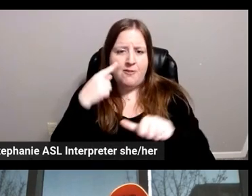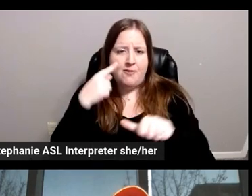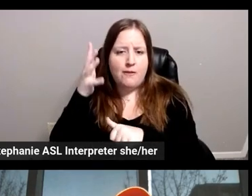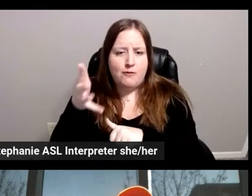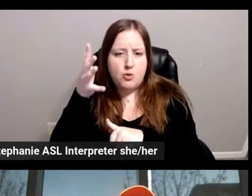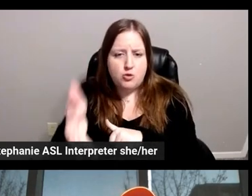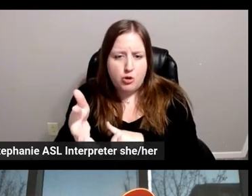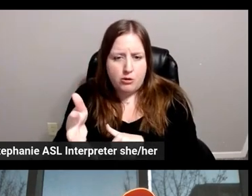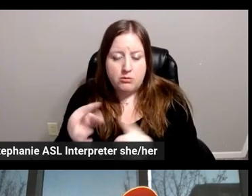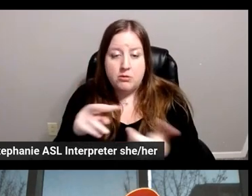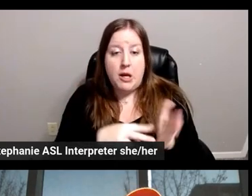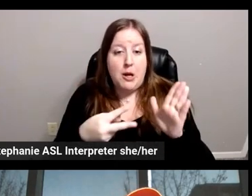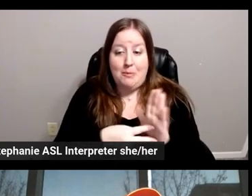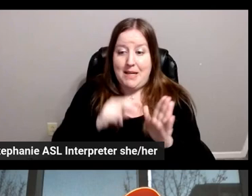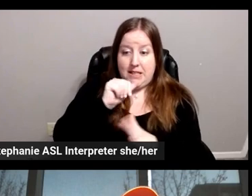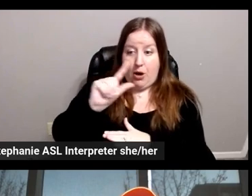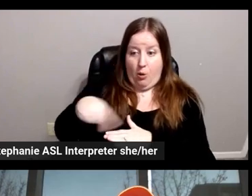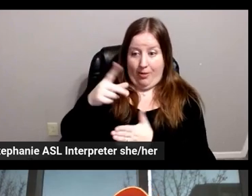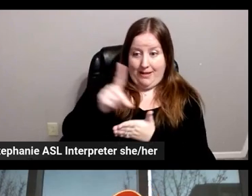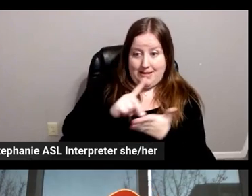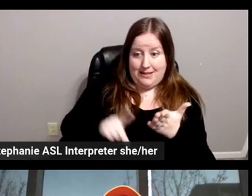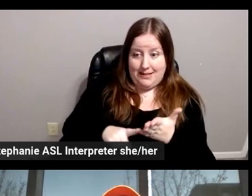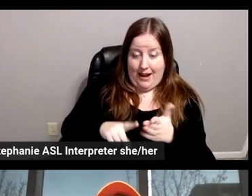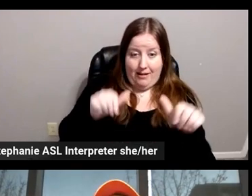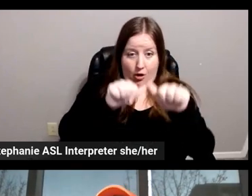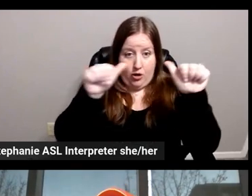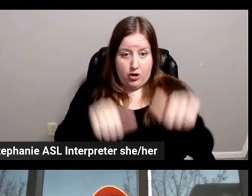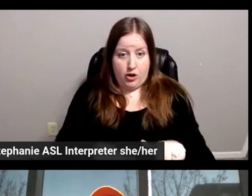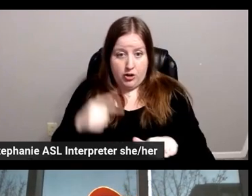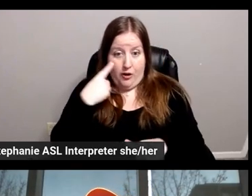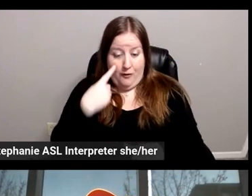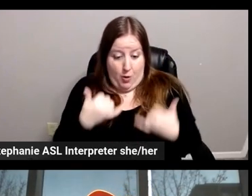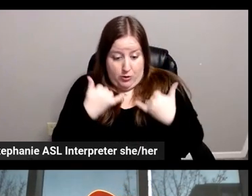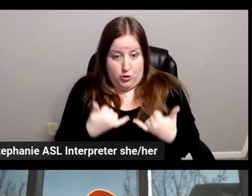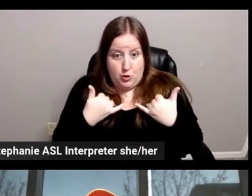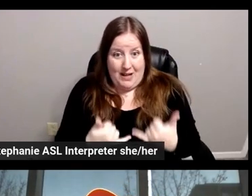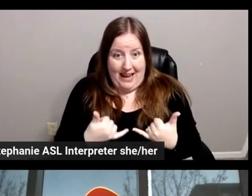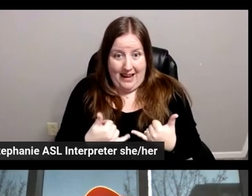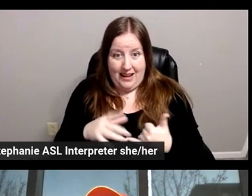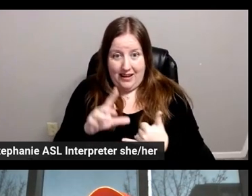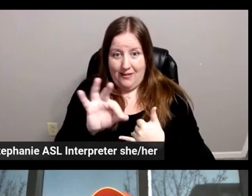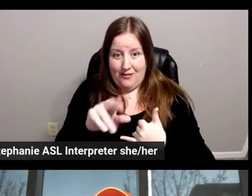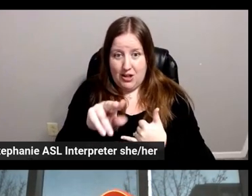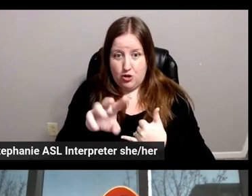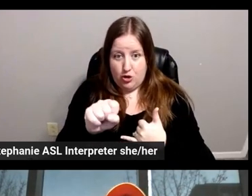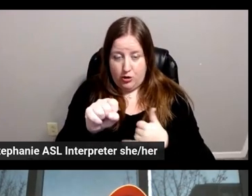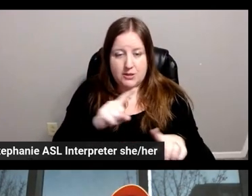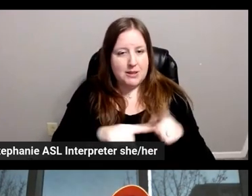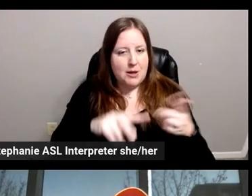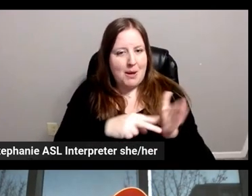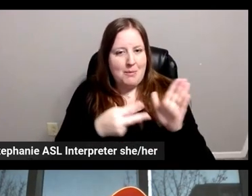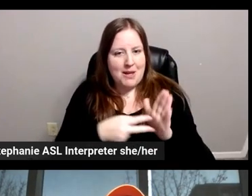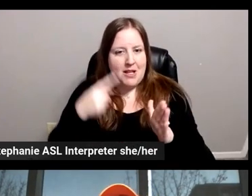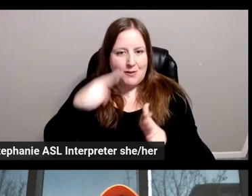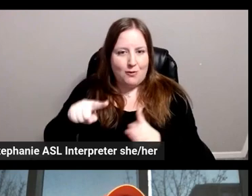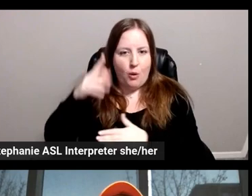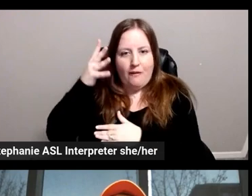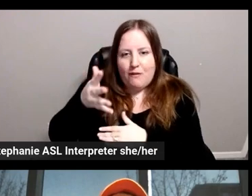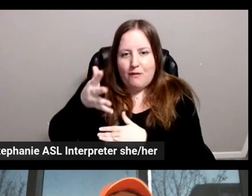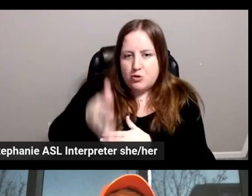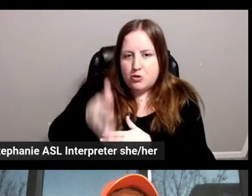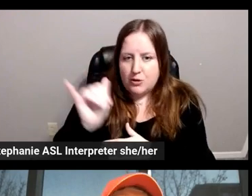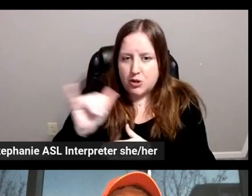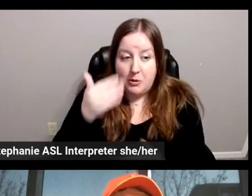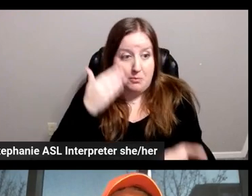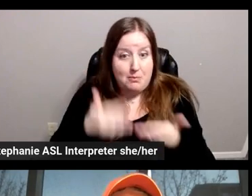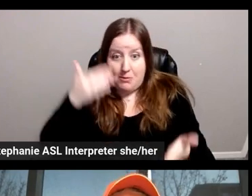you're not just designing the architecture for your day one set of features, but also for what's coming next. And maybe you don't even